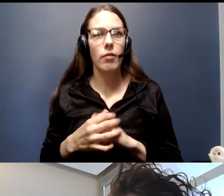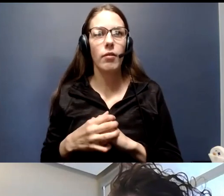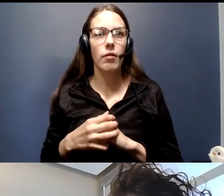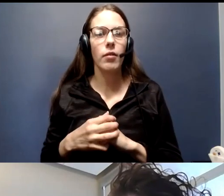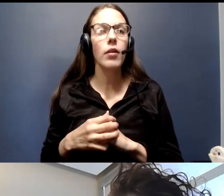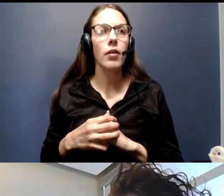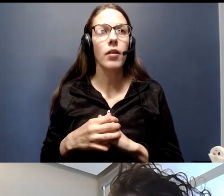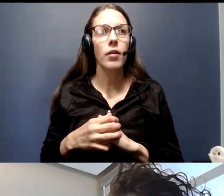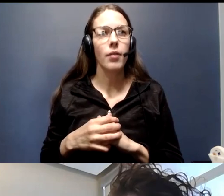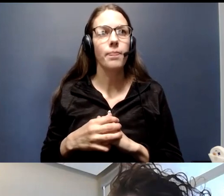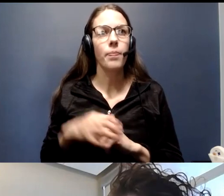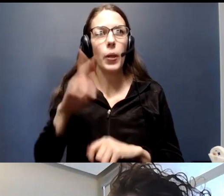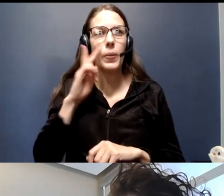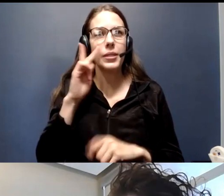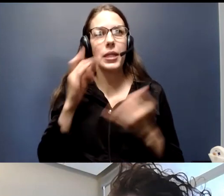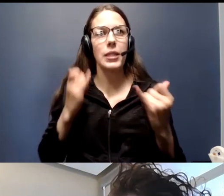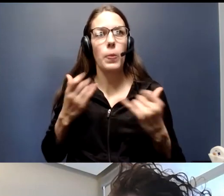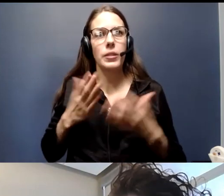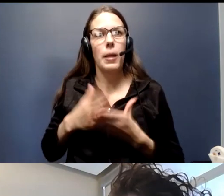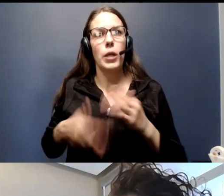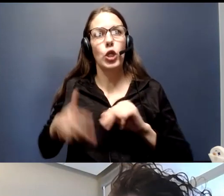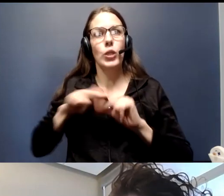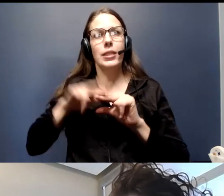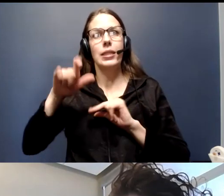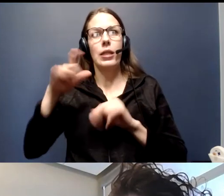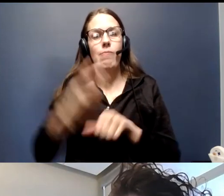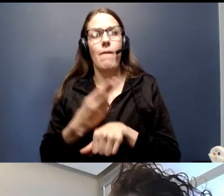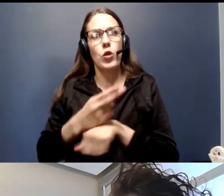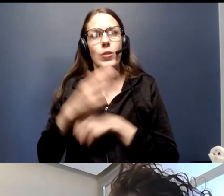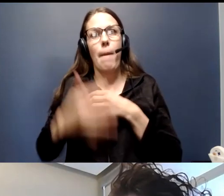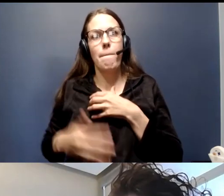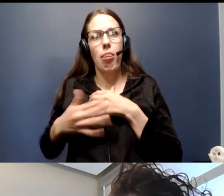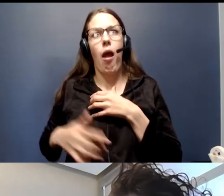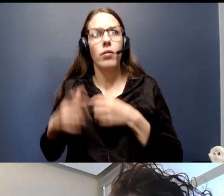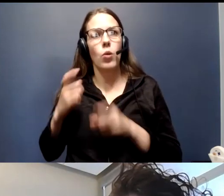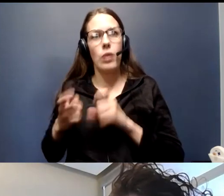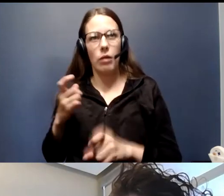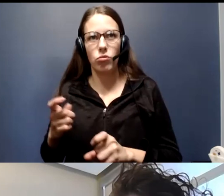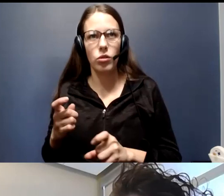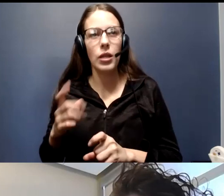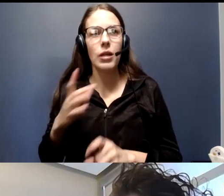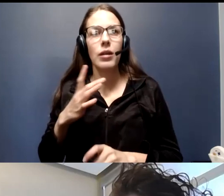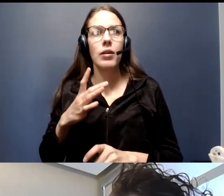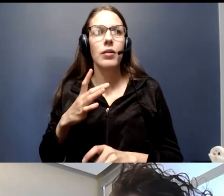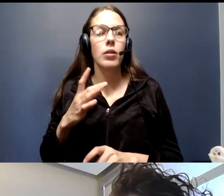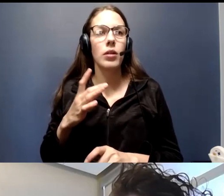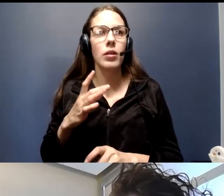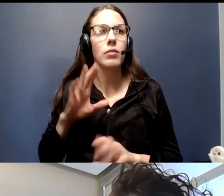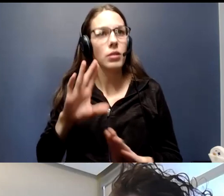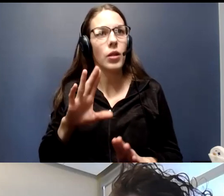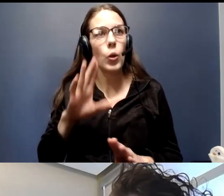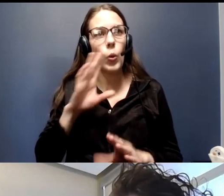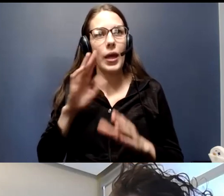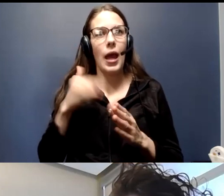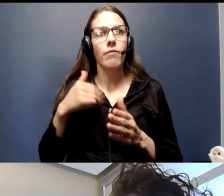And we are seeing now some increased need in the use of blood components. So we have a news release that I will send to